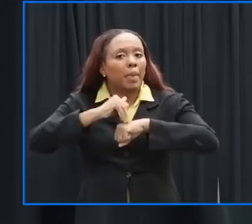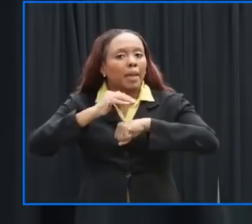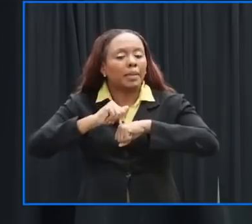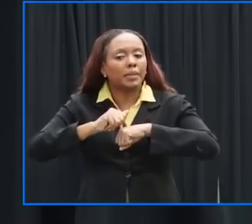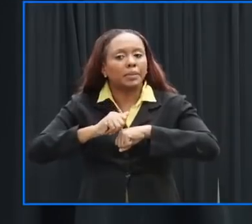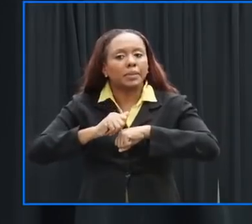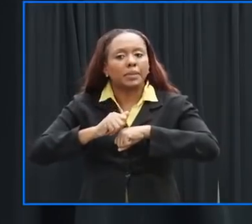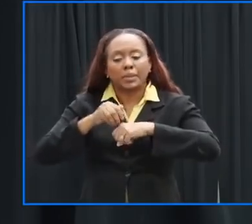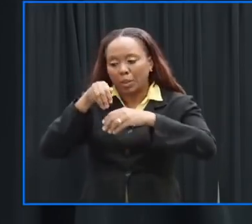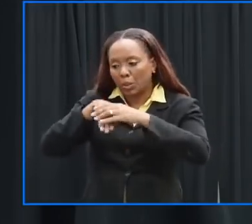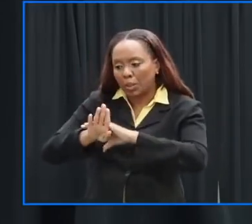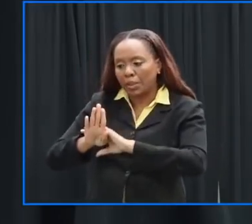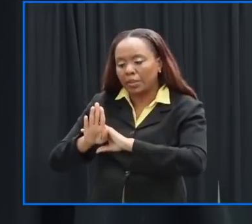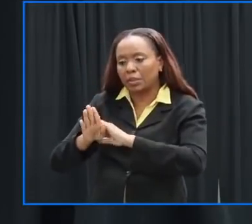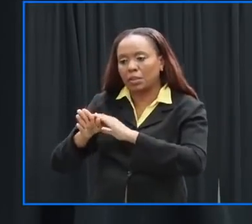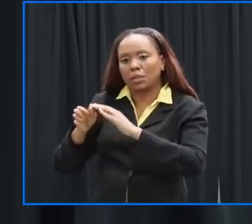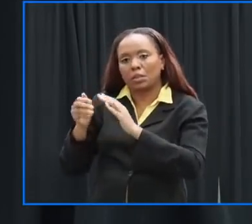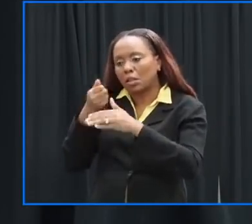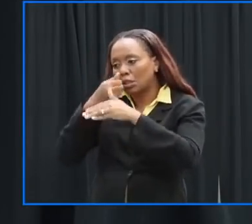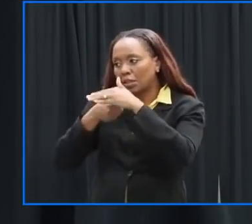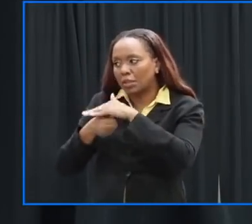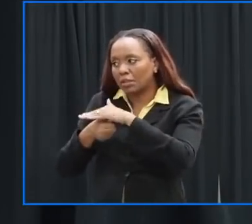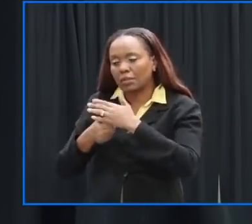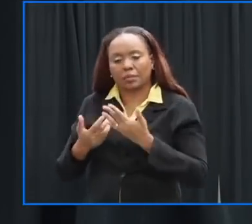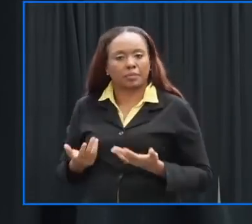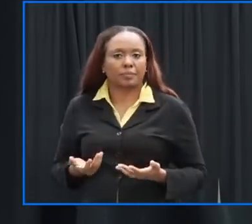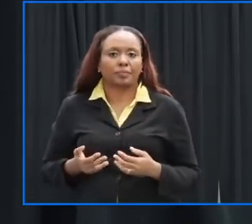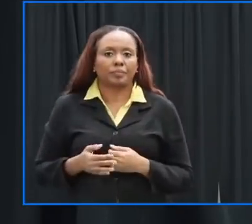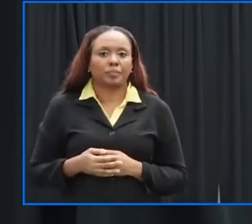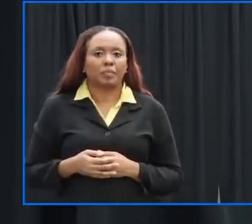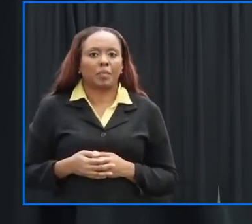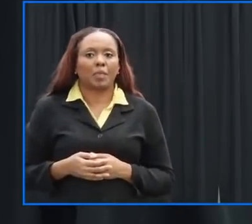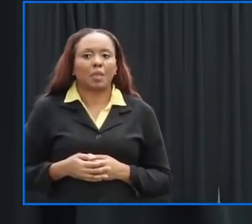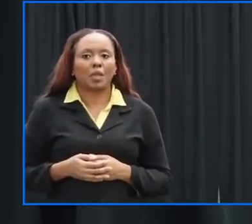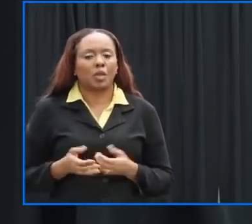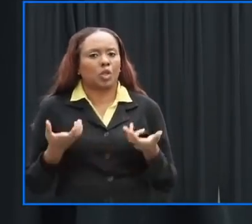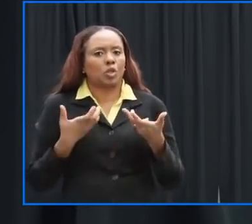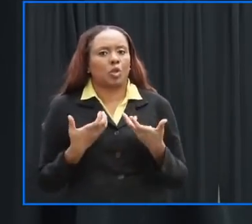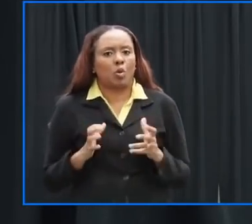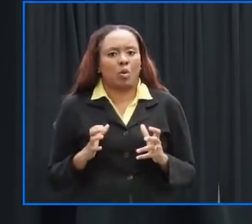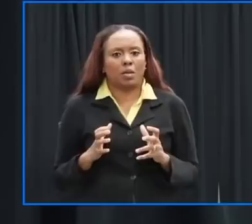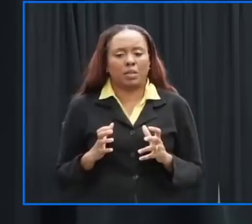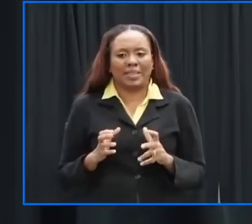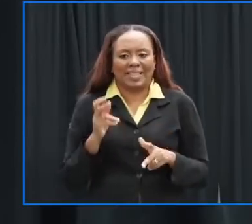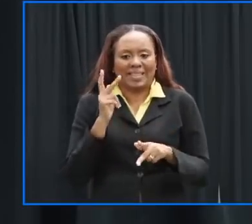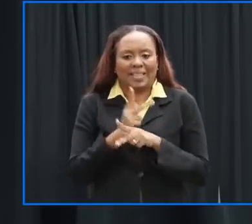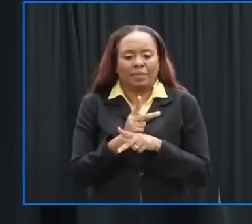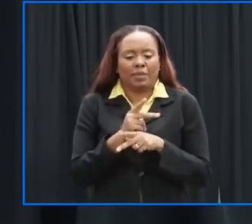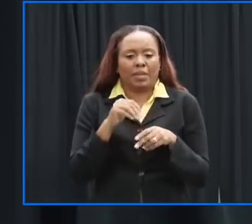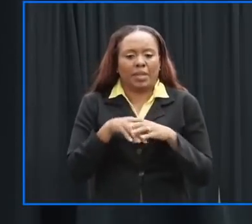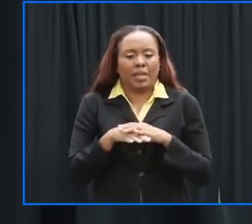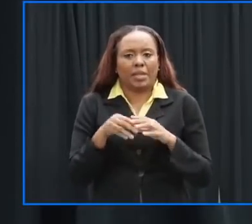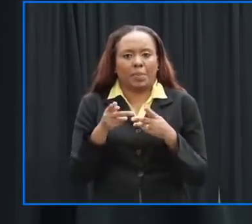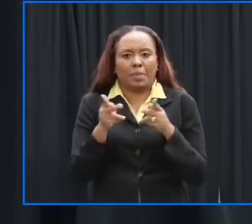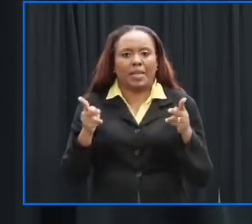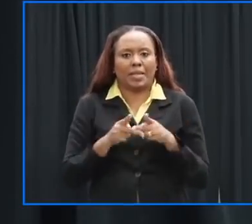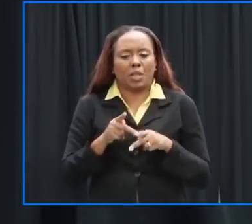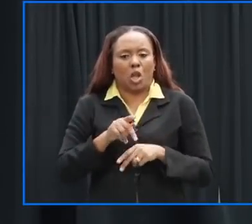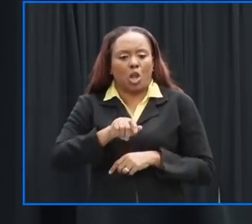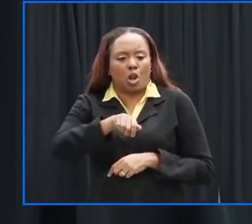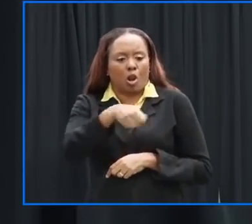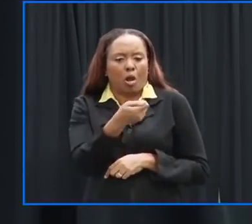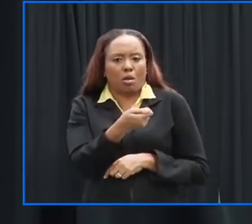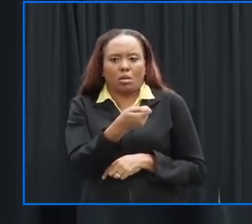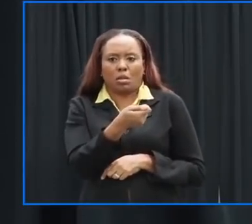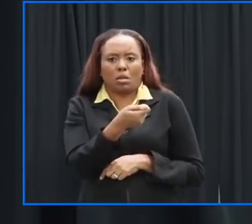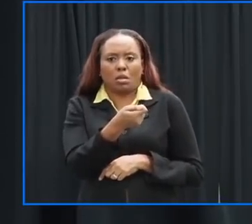um secured locked up in any way but you have them so that they could be able to um be safe but